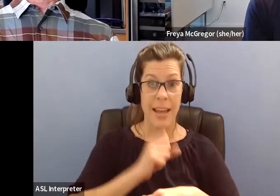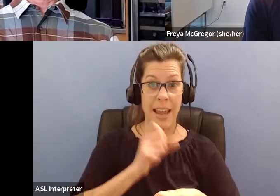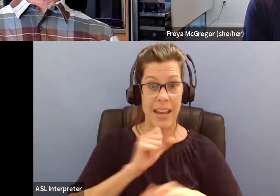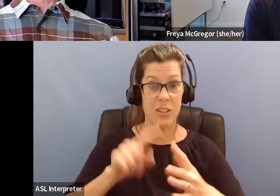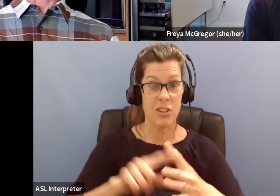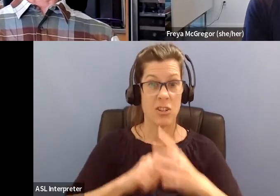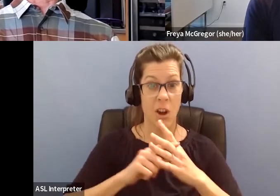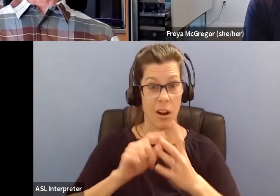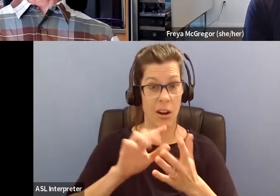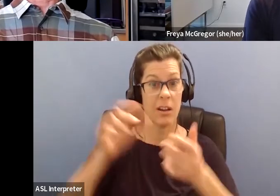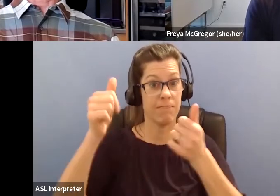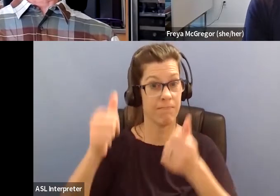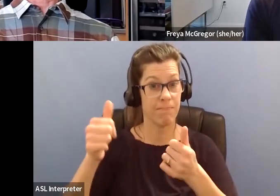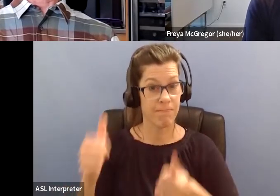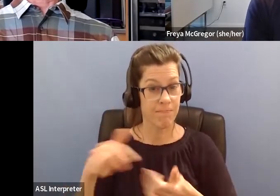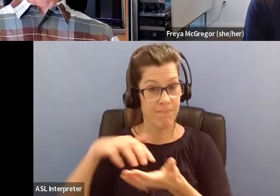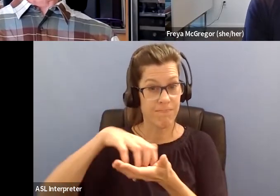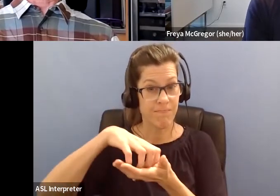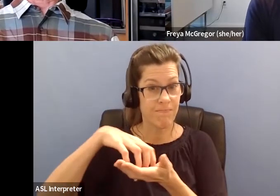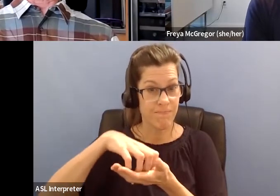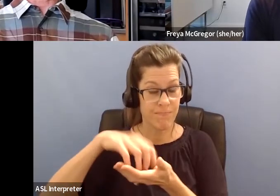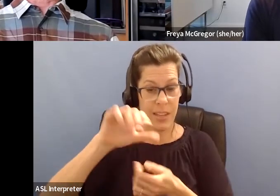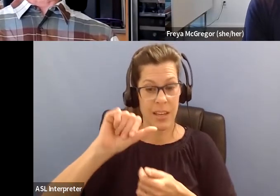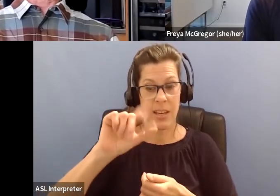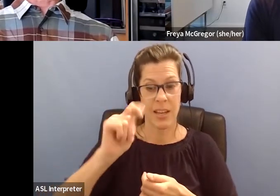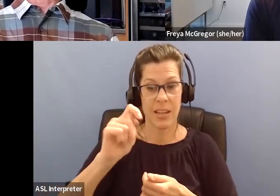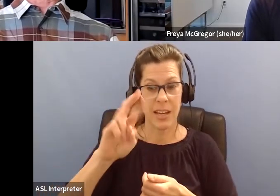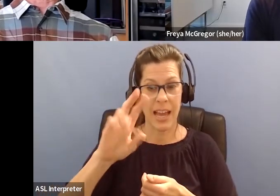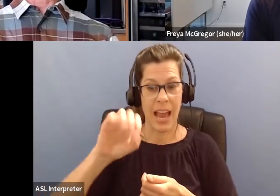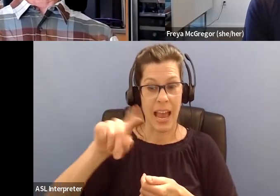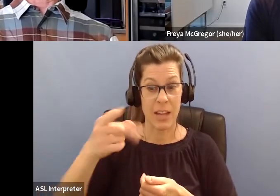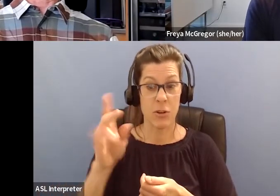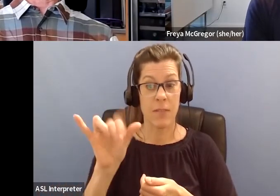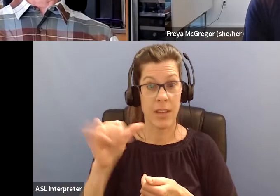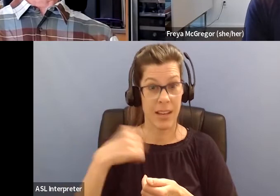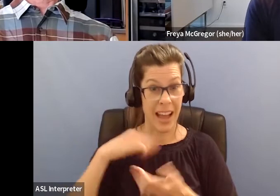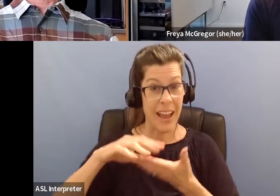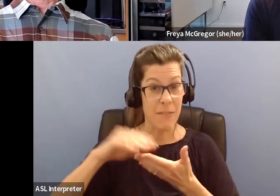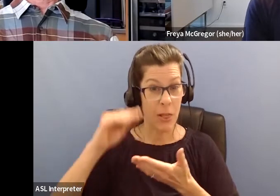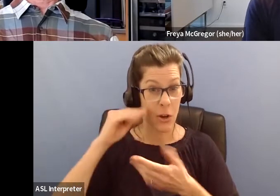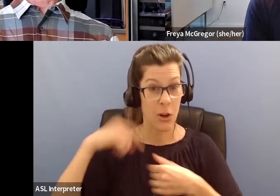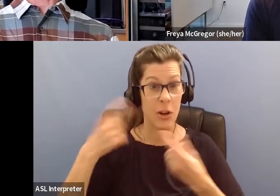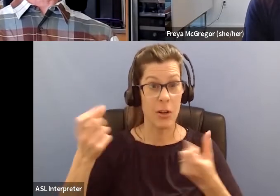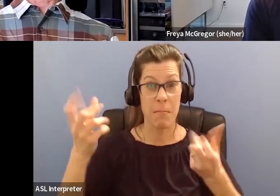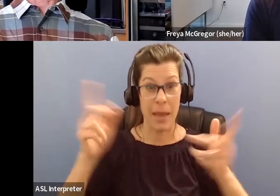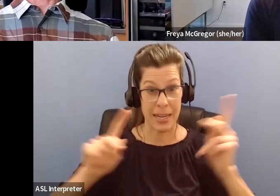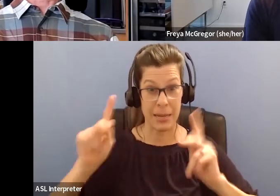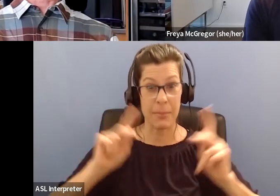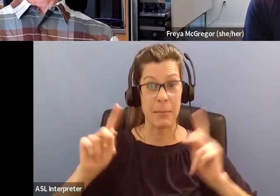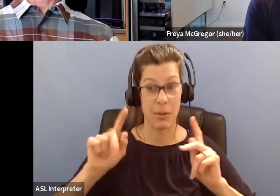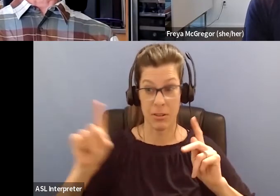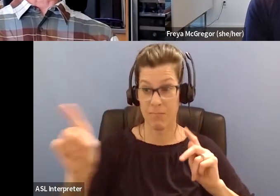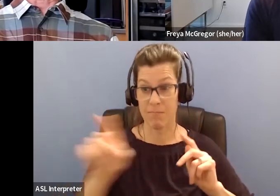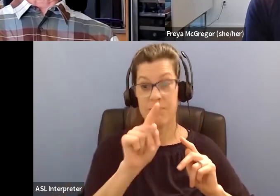what I've learned is that there's a large population of people that have this genetic